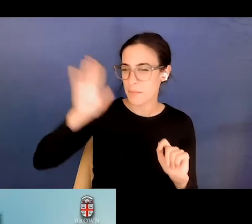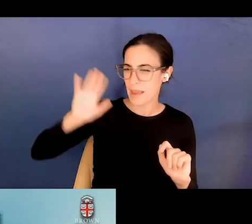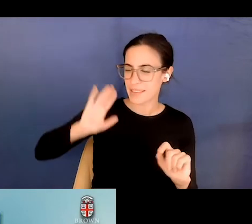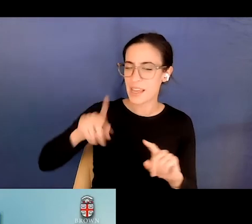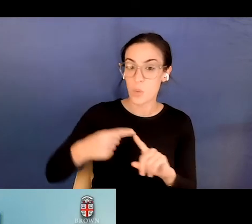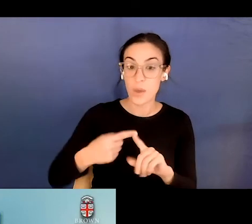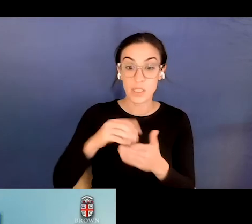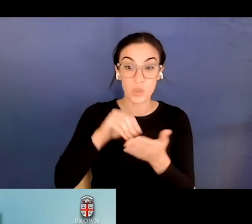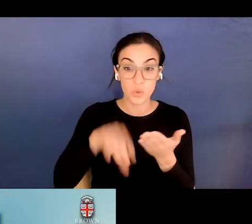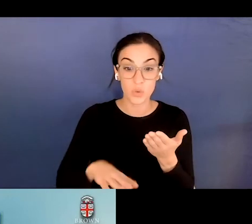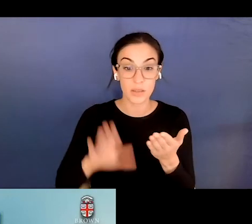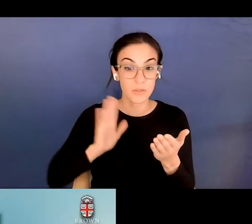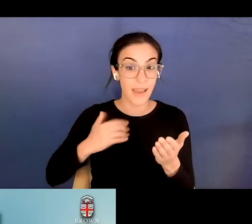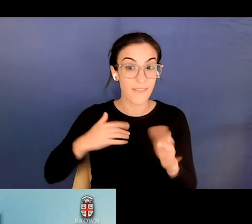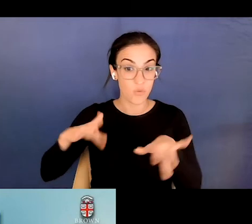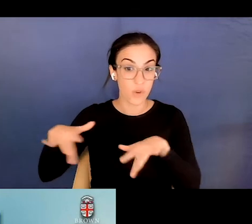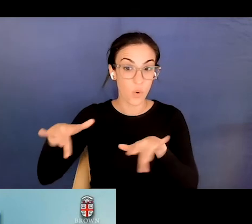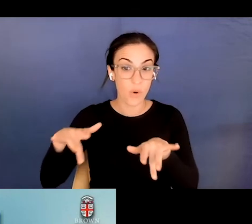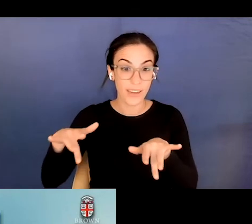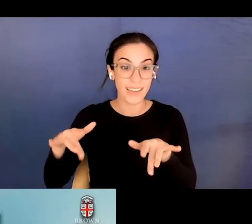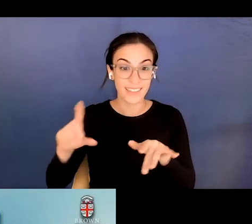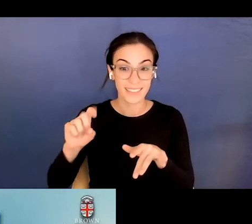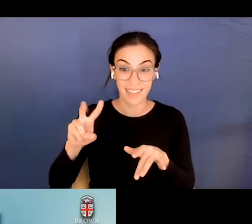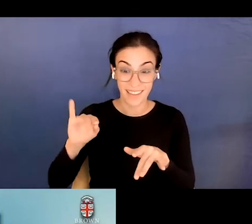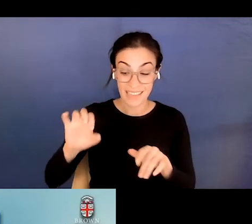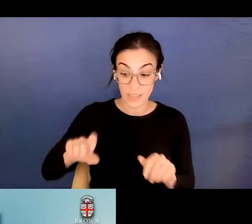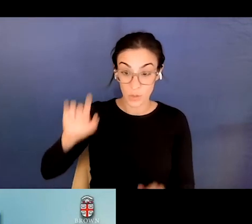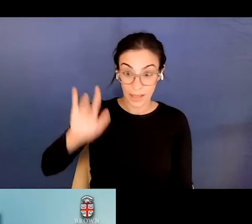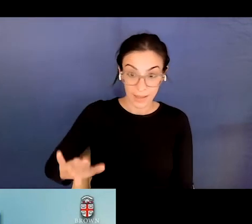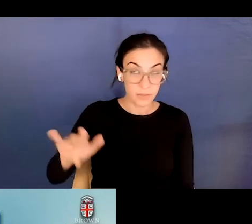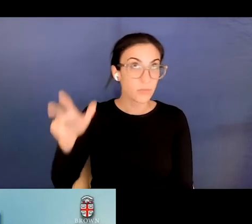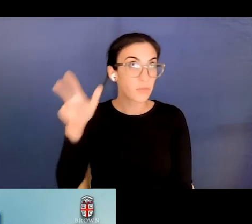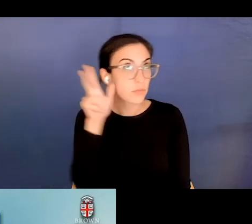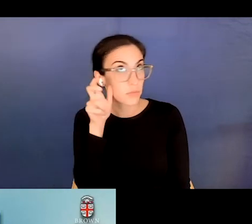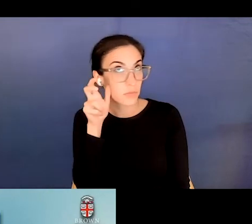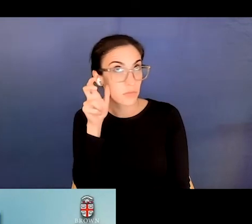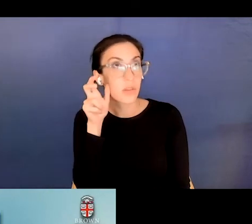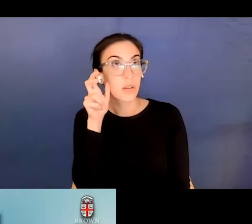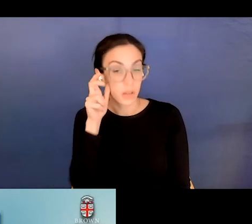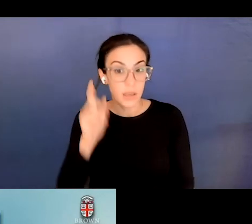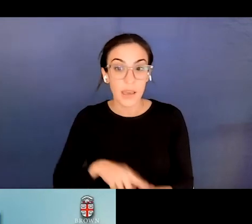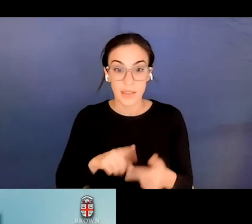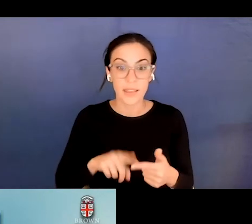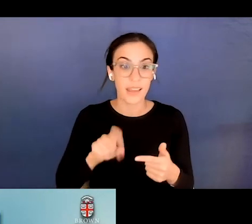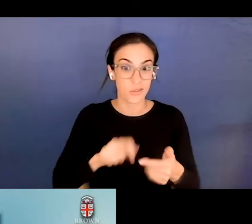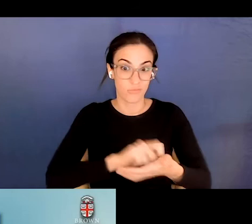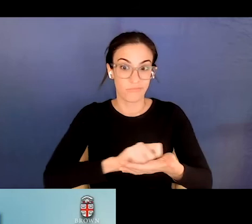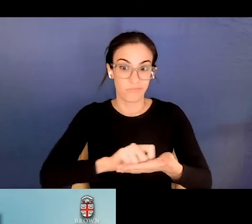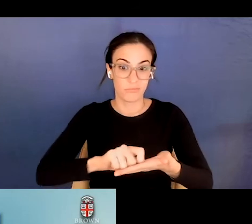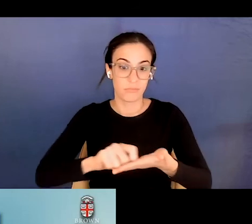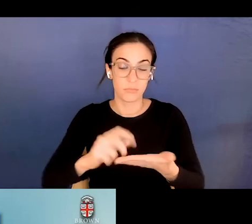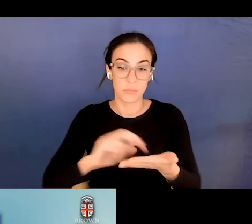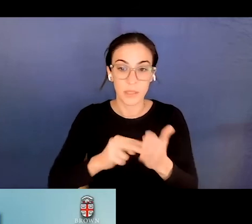had a recording device and then had to press it and listen and only had however many seconds that was. Um,